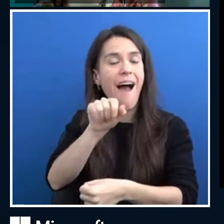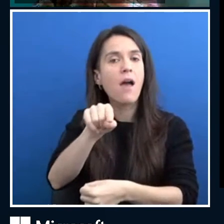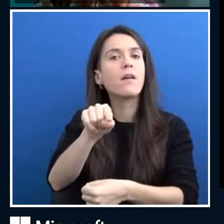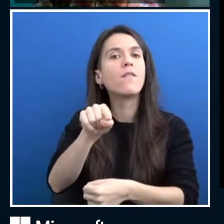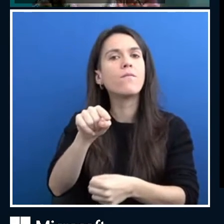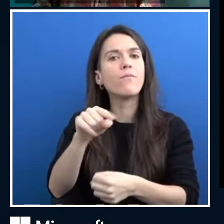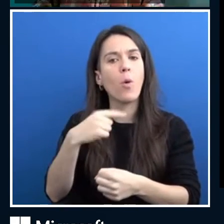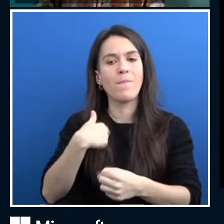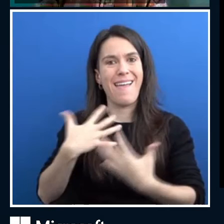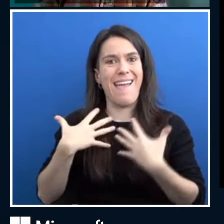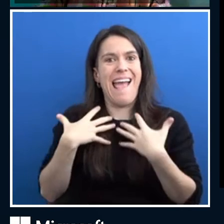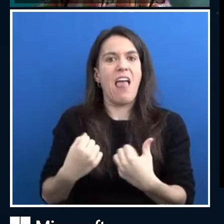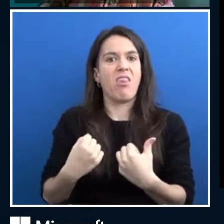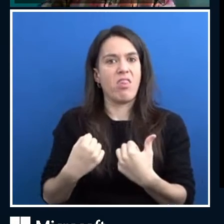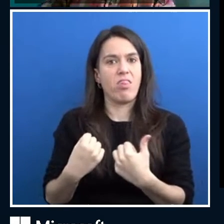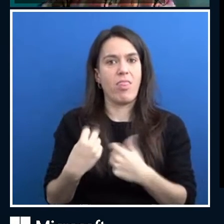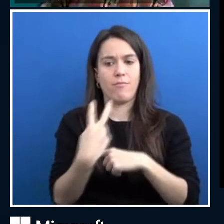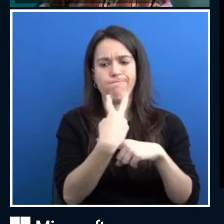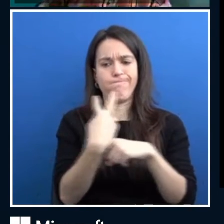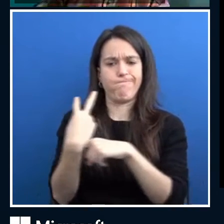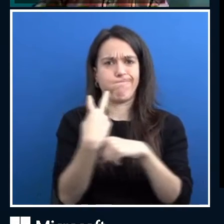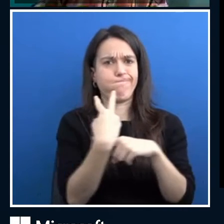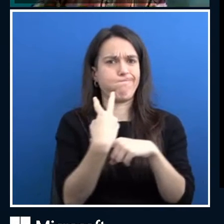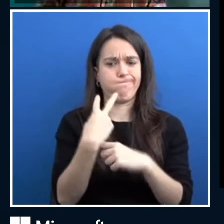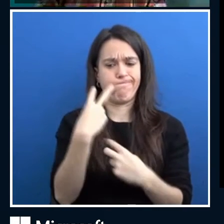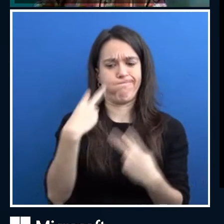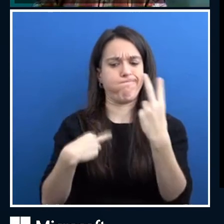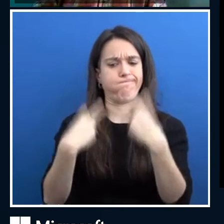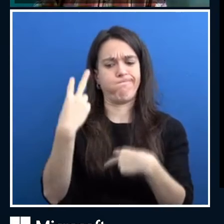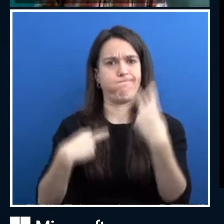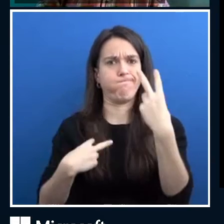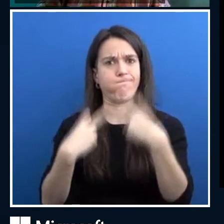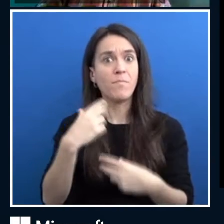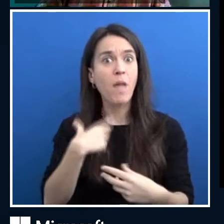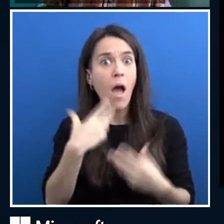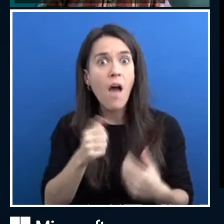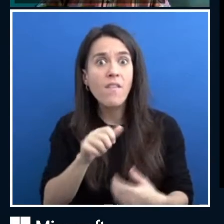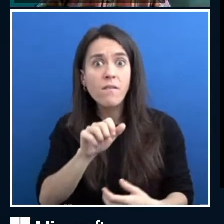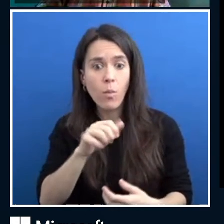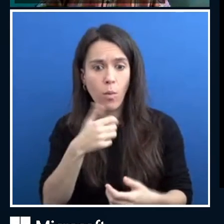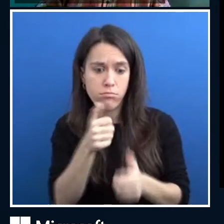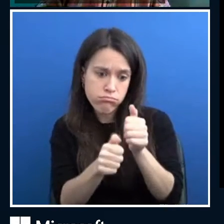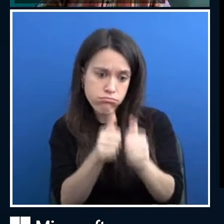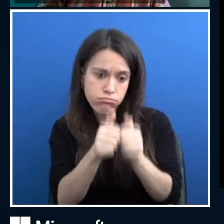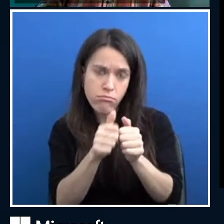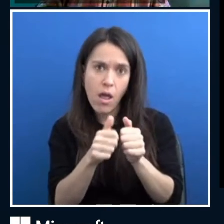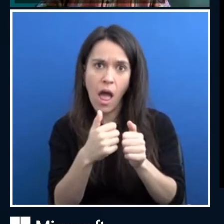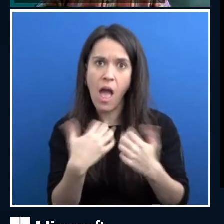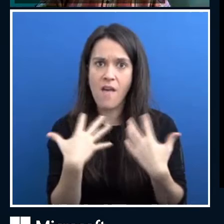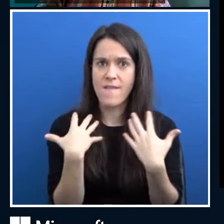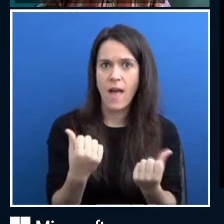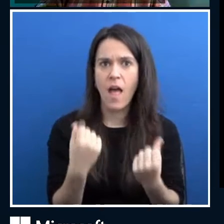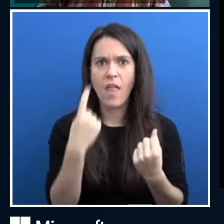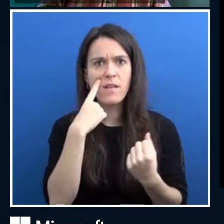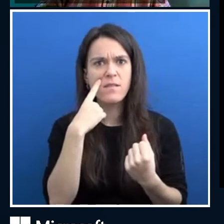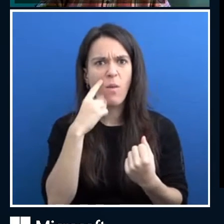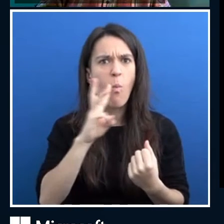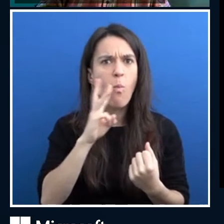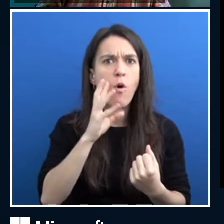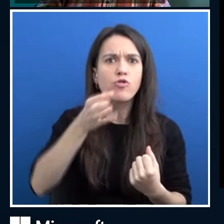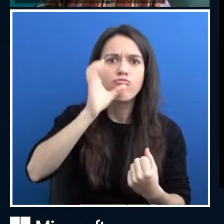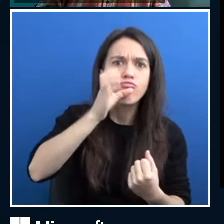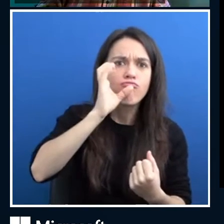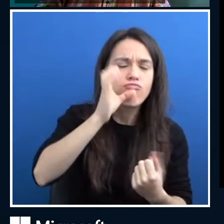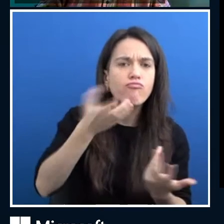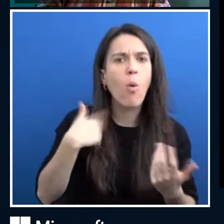band. And that kind of tells me a lot of data. And often tells me when I'm too dehydrated, go and get a glass of water or especially when I'm sitting at my